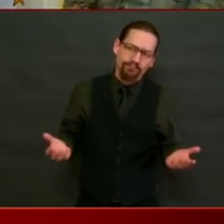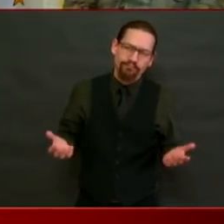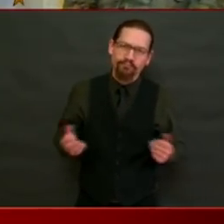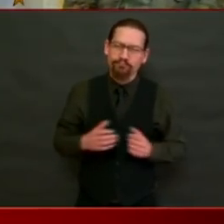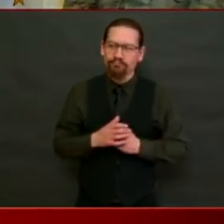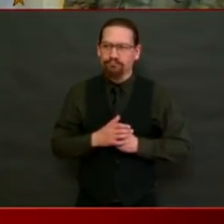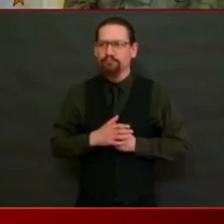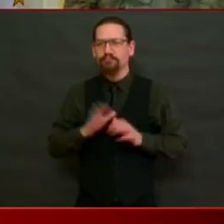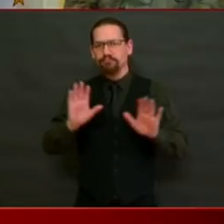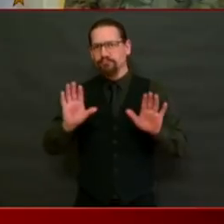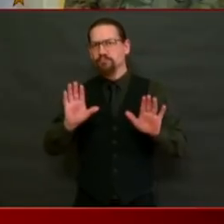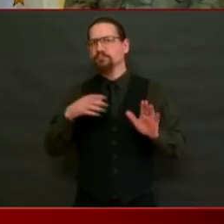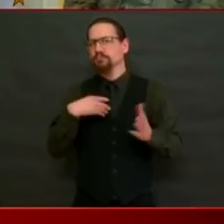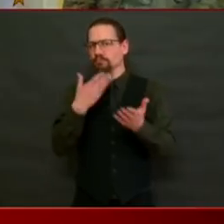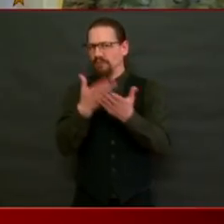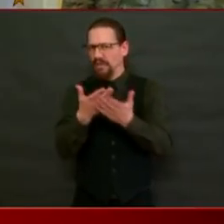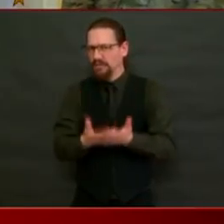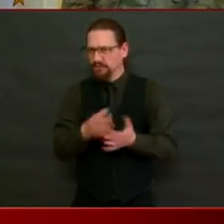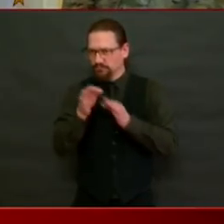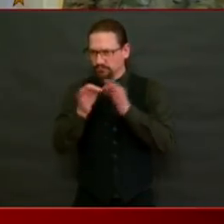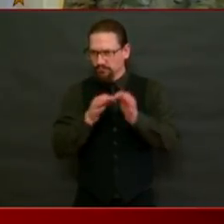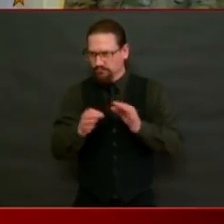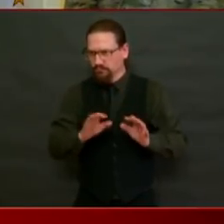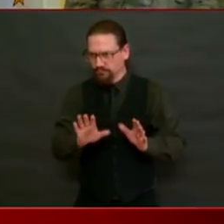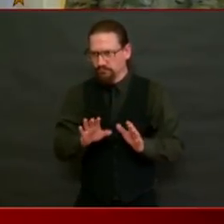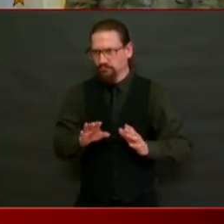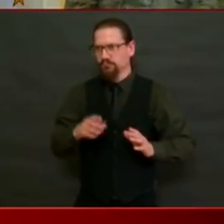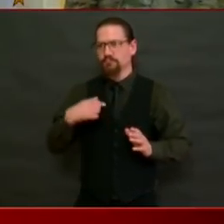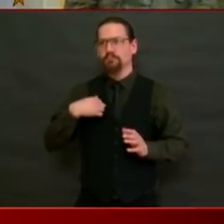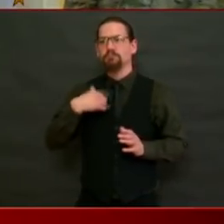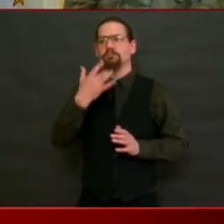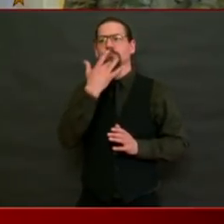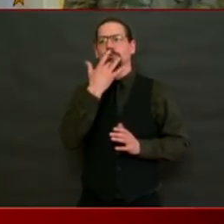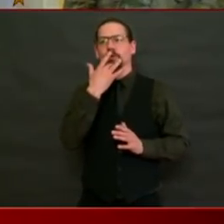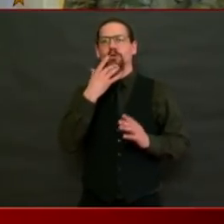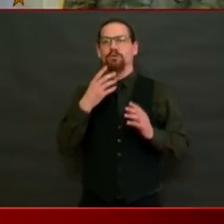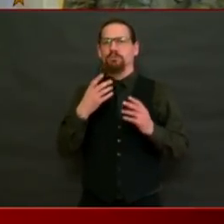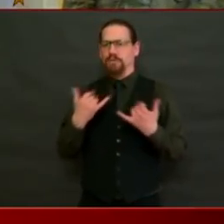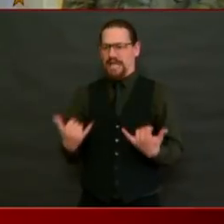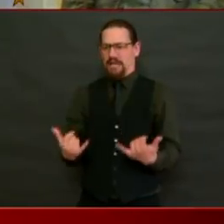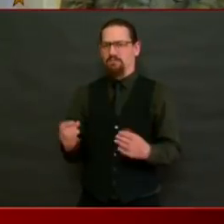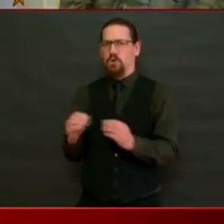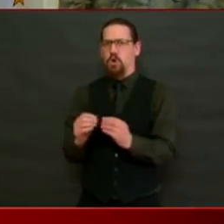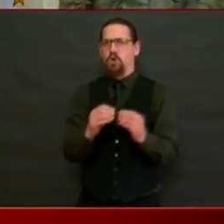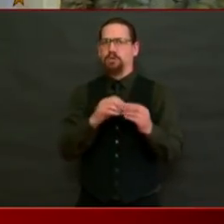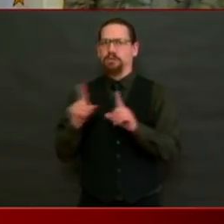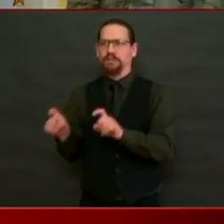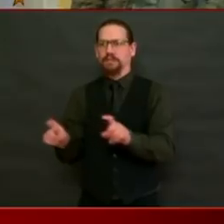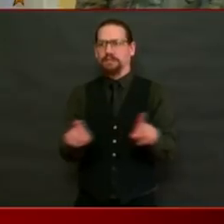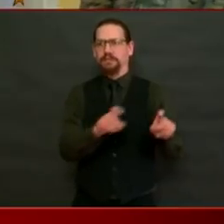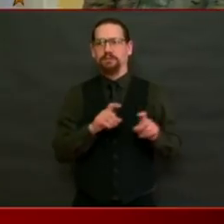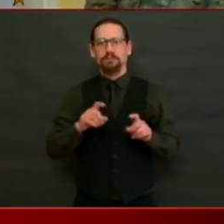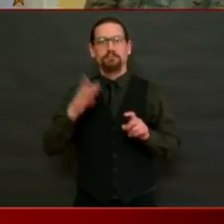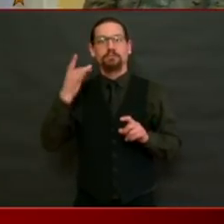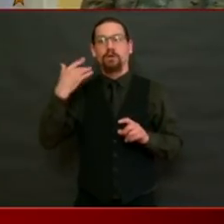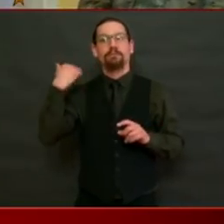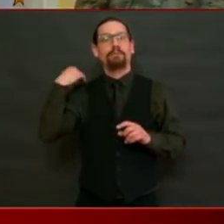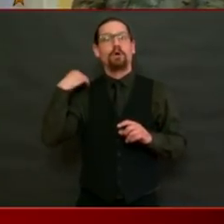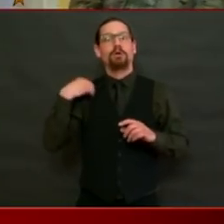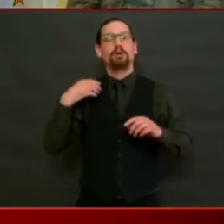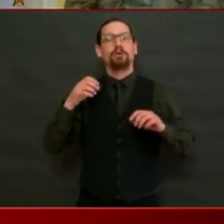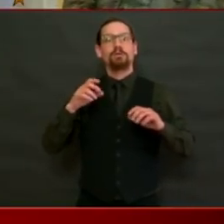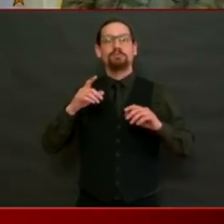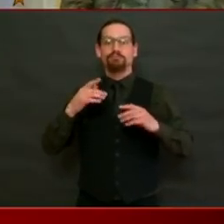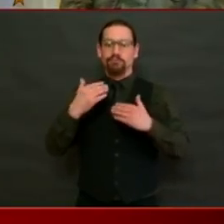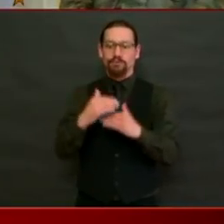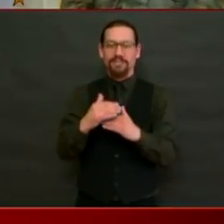we would be much higher than that. And in an ideal world, we would be able to do exactly that. We don't